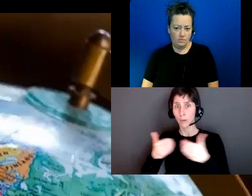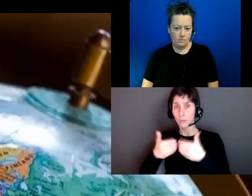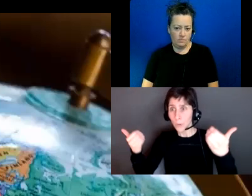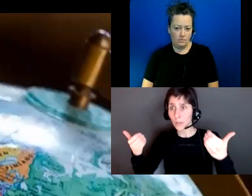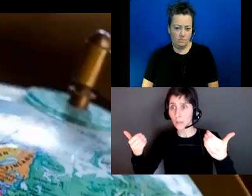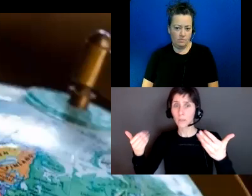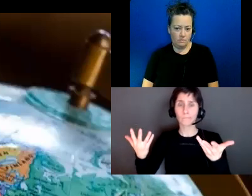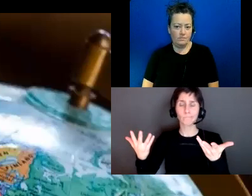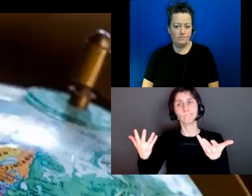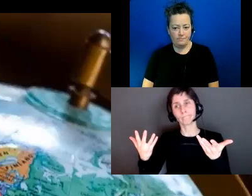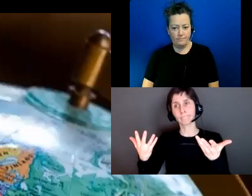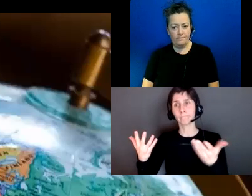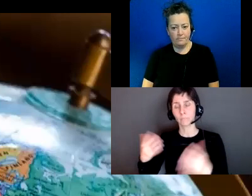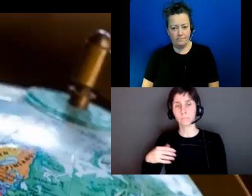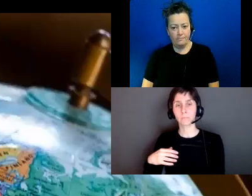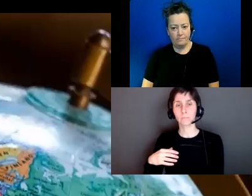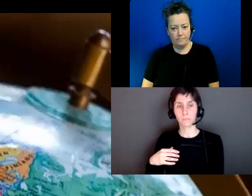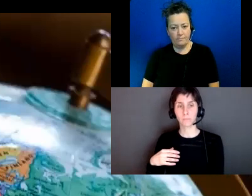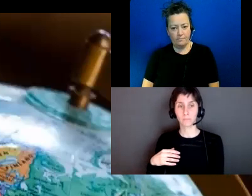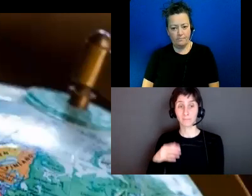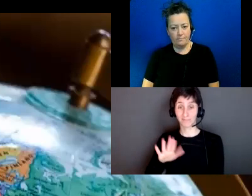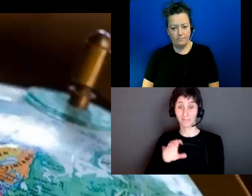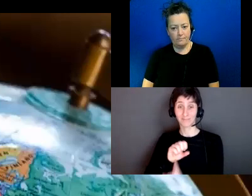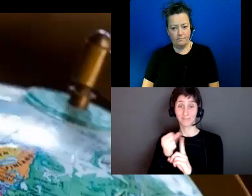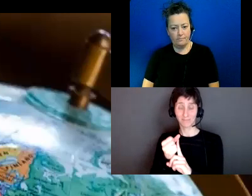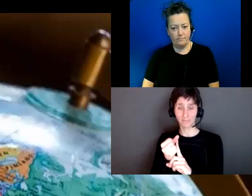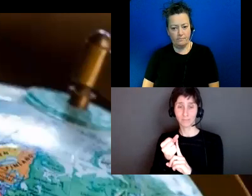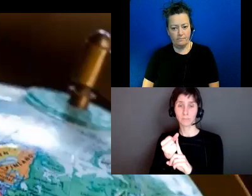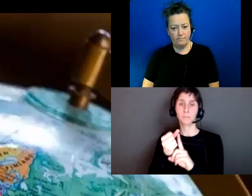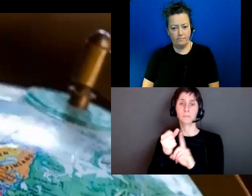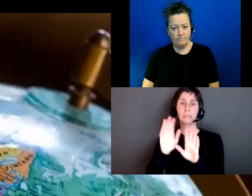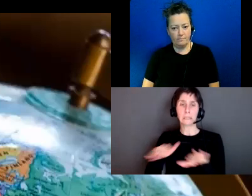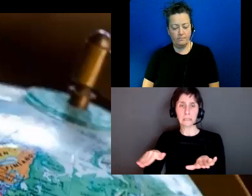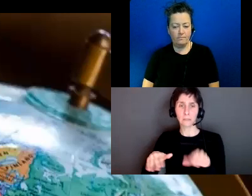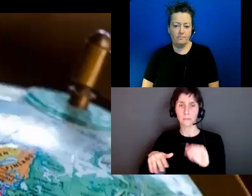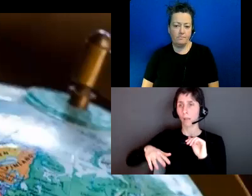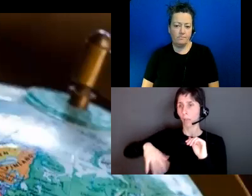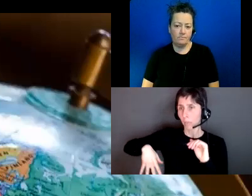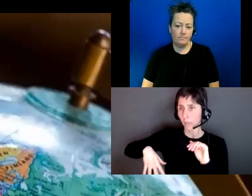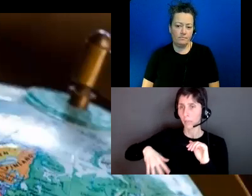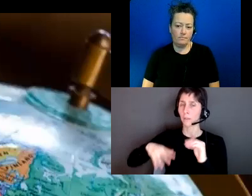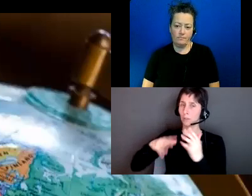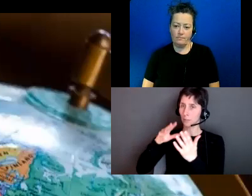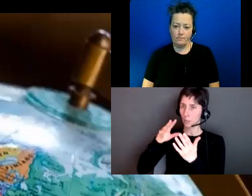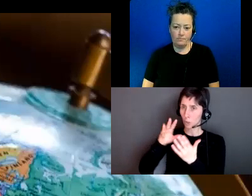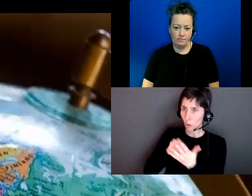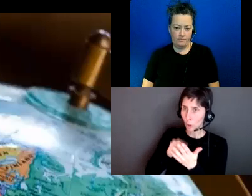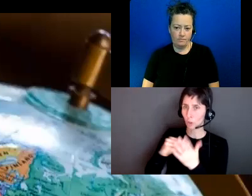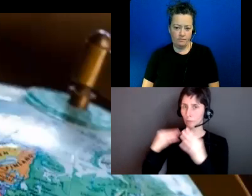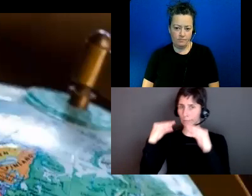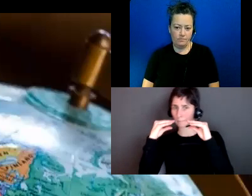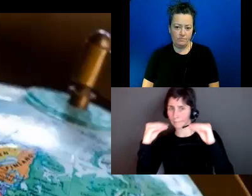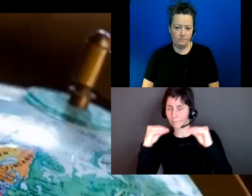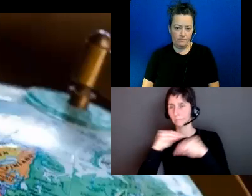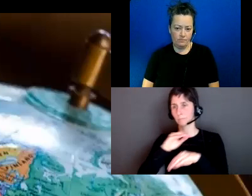very often this in this situation kids have not have formal education or their